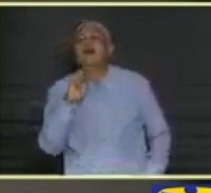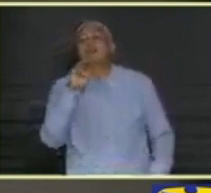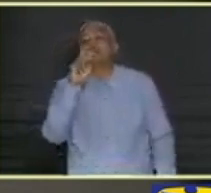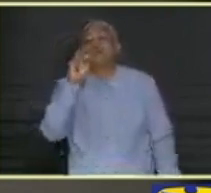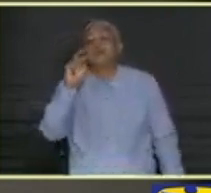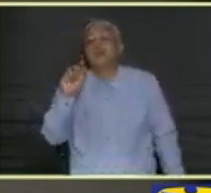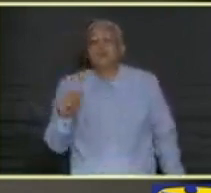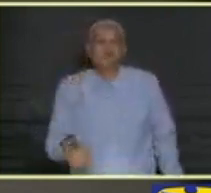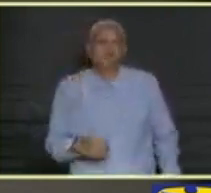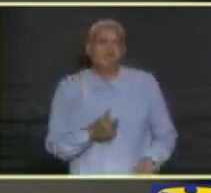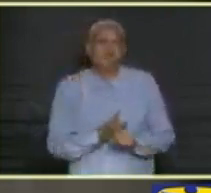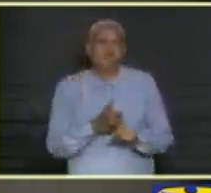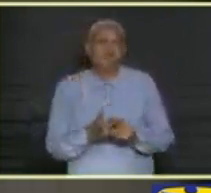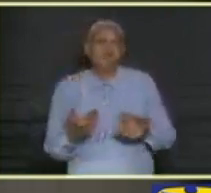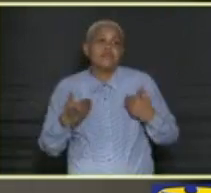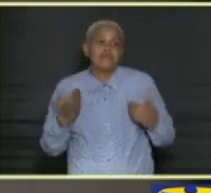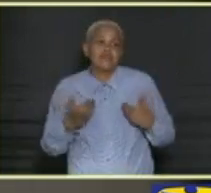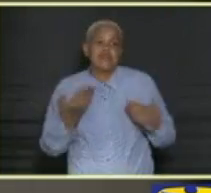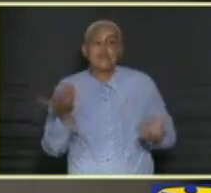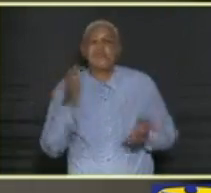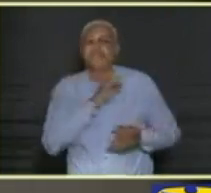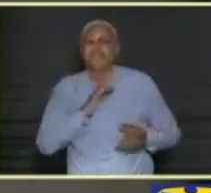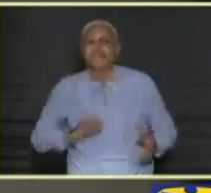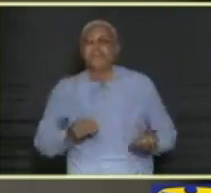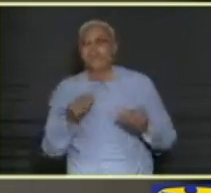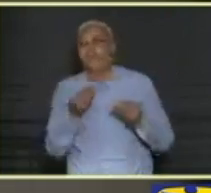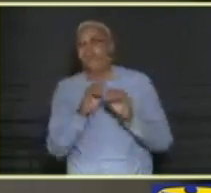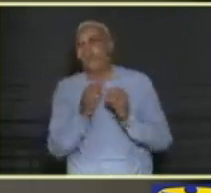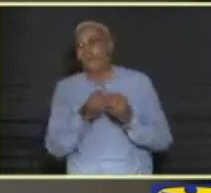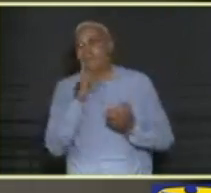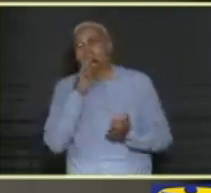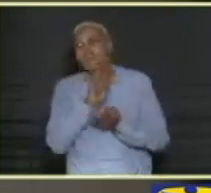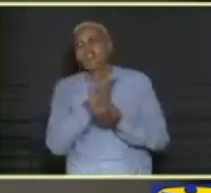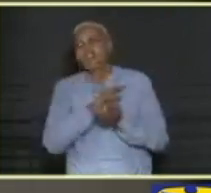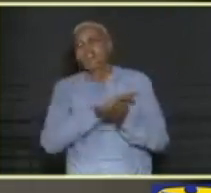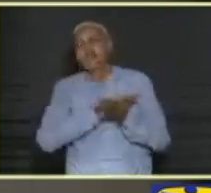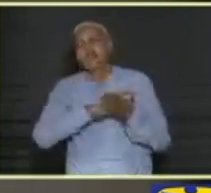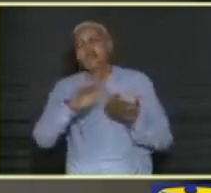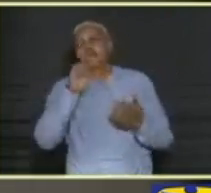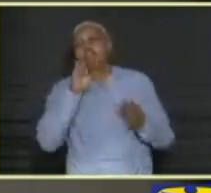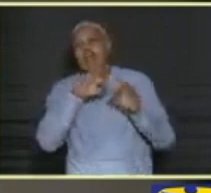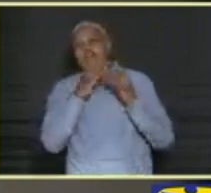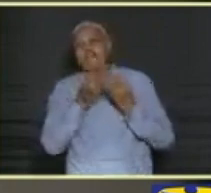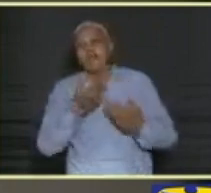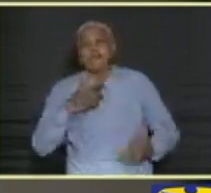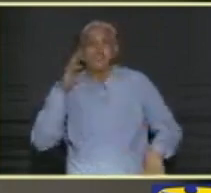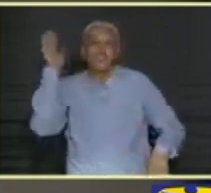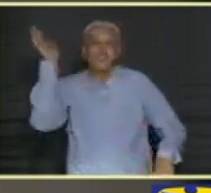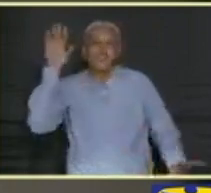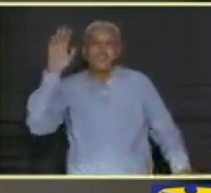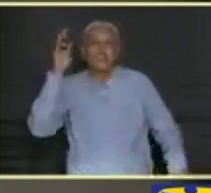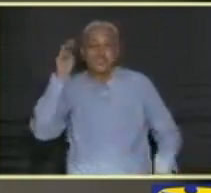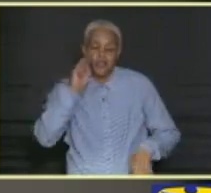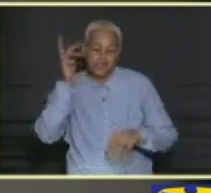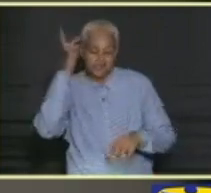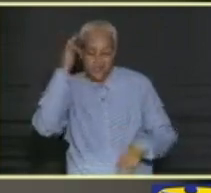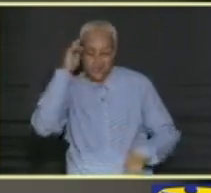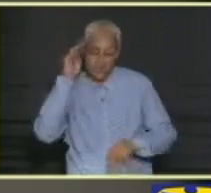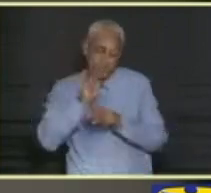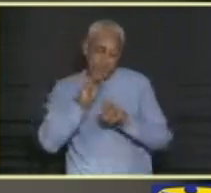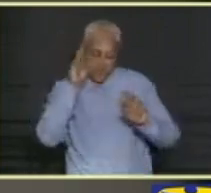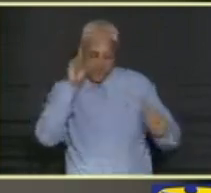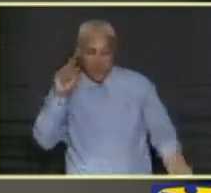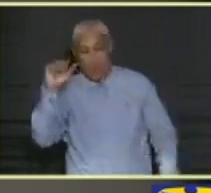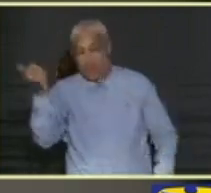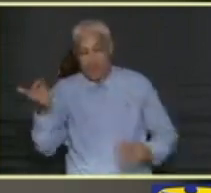organization for sexual purity and the family. I would like to greet the Prime Minister, Minister of Education, the Technocrats, all the other ministers,